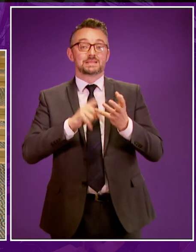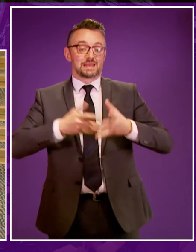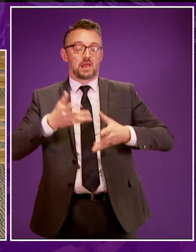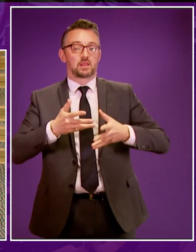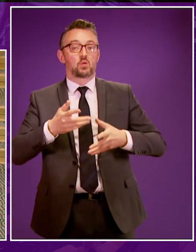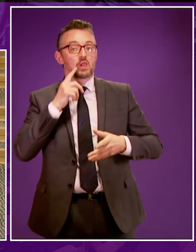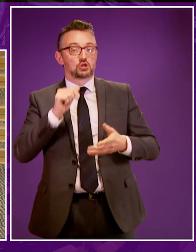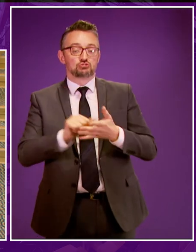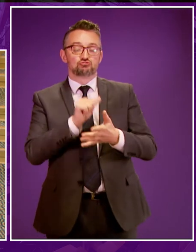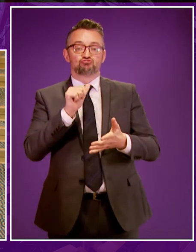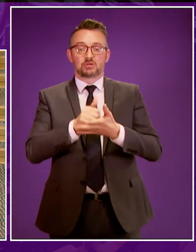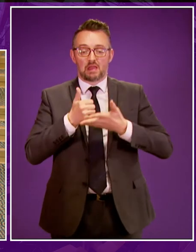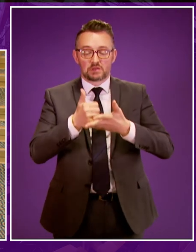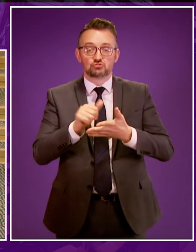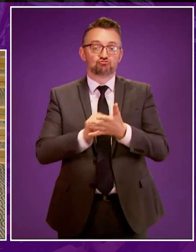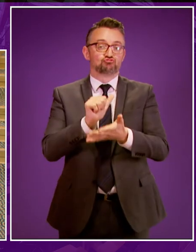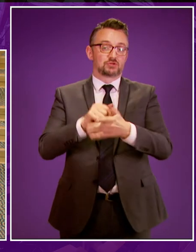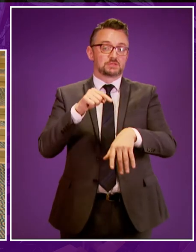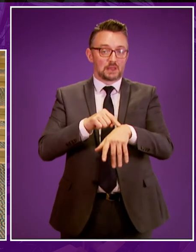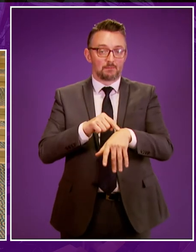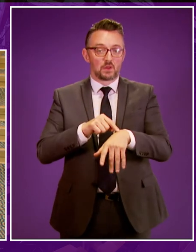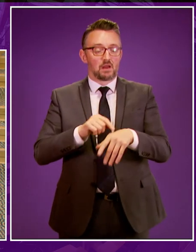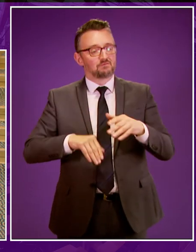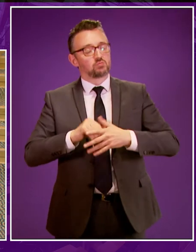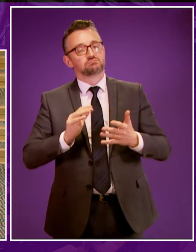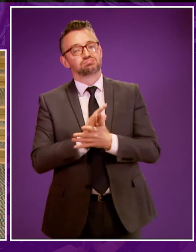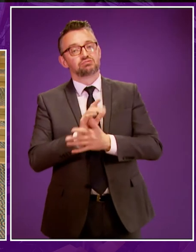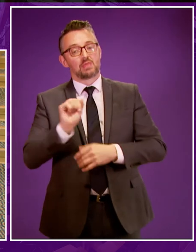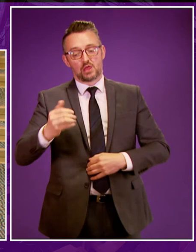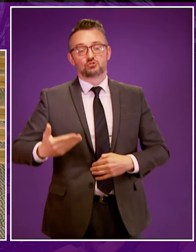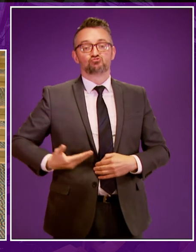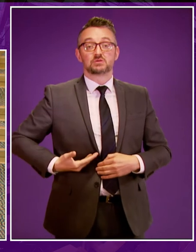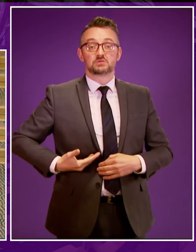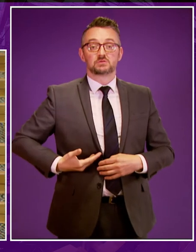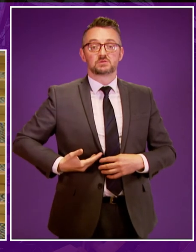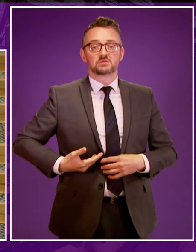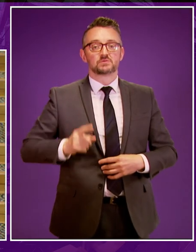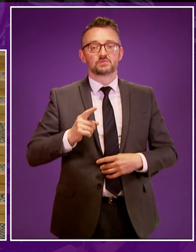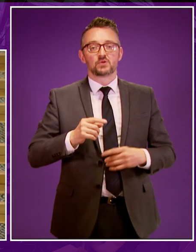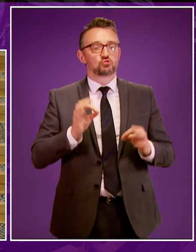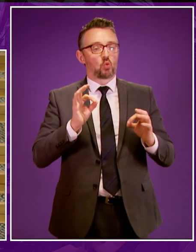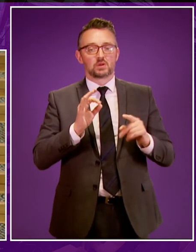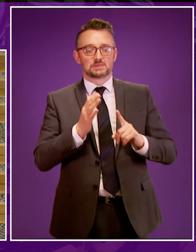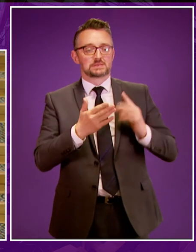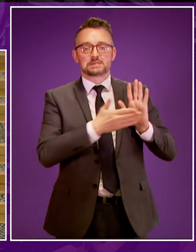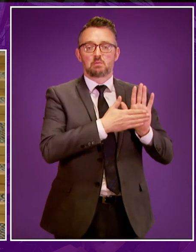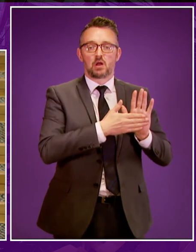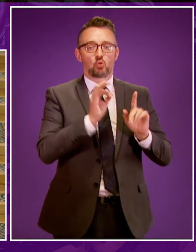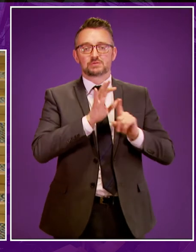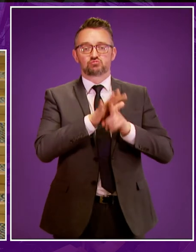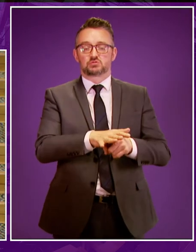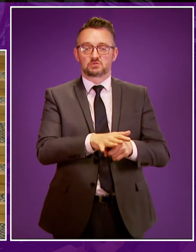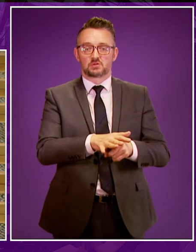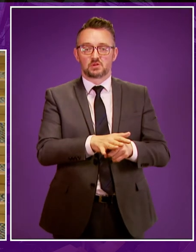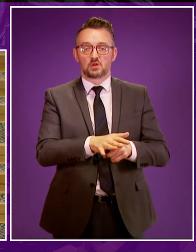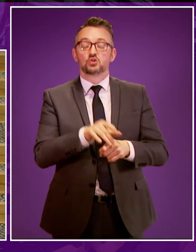time expect recovery and fully enjoy their rights free from discrimination and stigma it commits us by 2020 that NHS boards